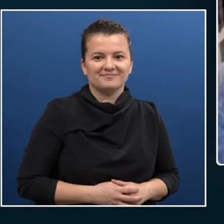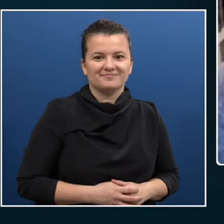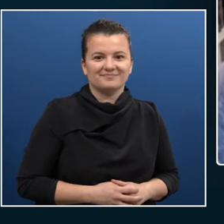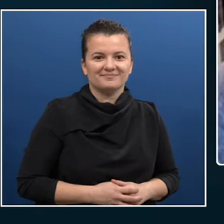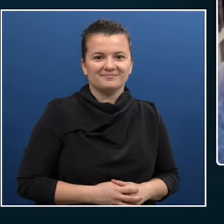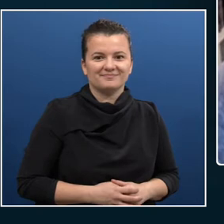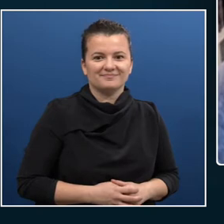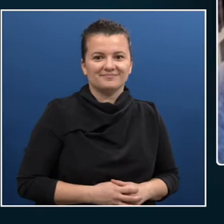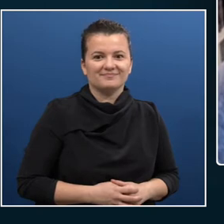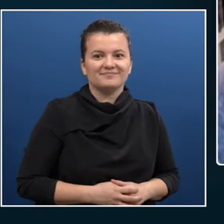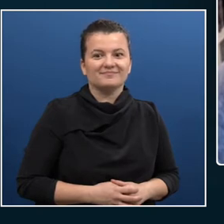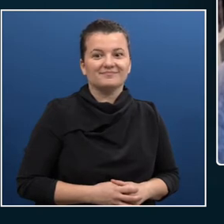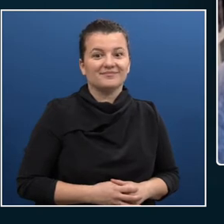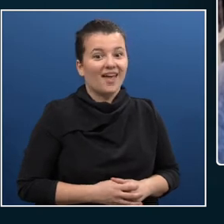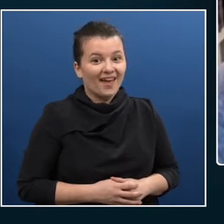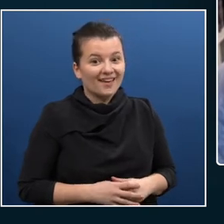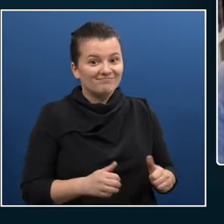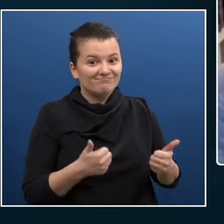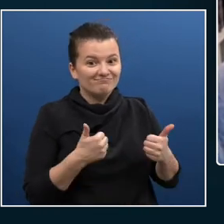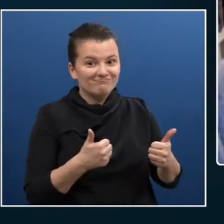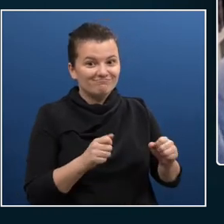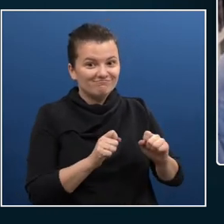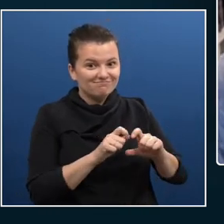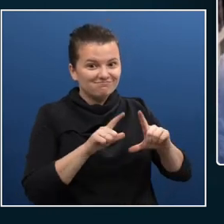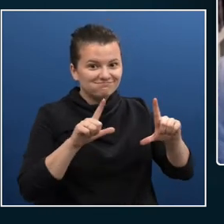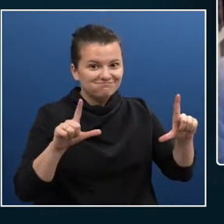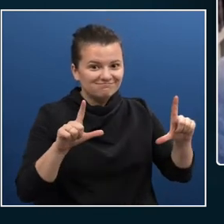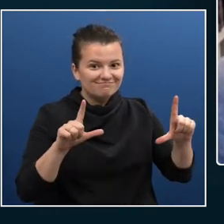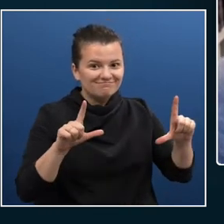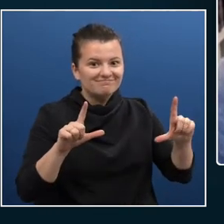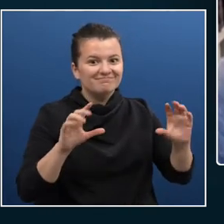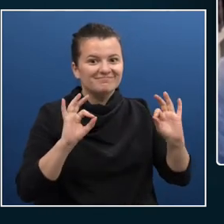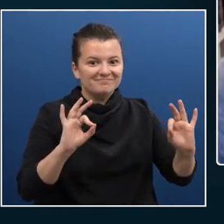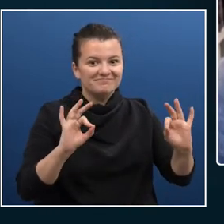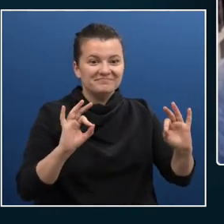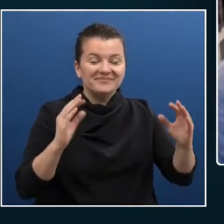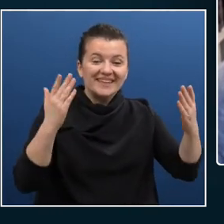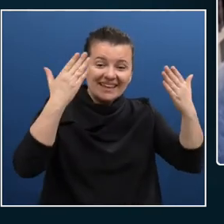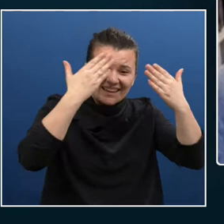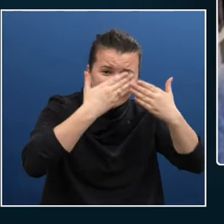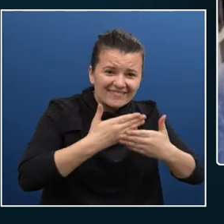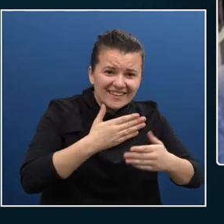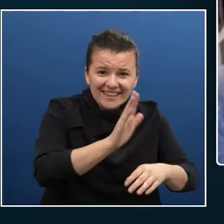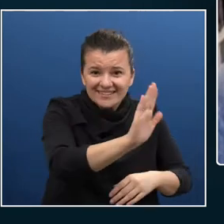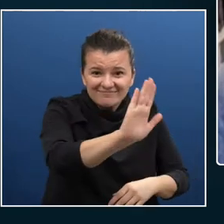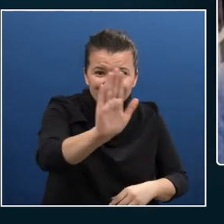Yeah, there we are. Yeah. Good evening, everybody. Hello, good evening.